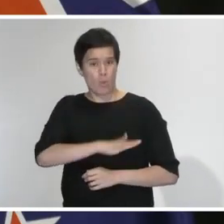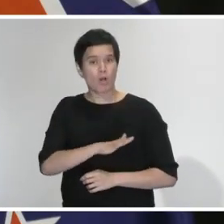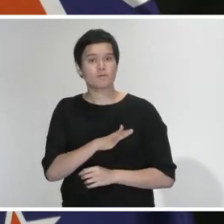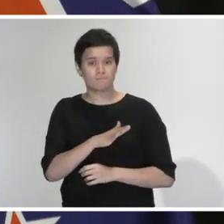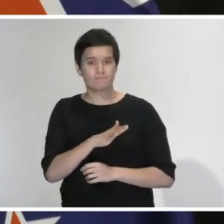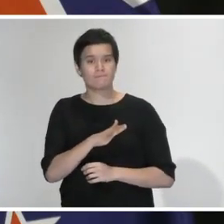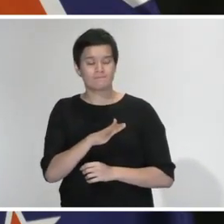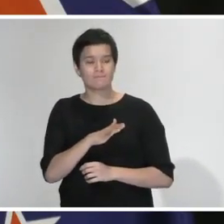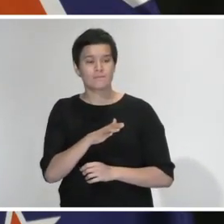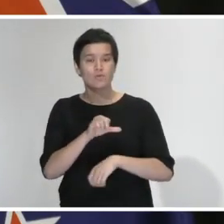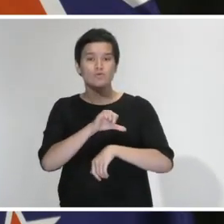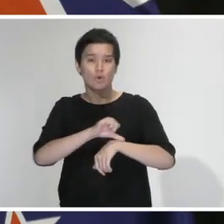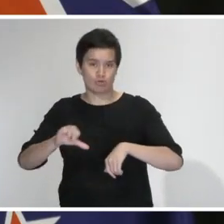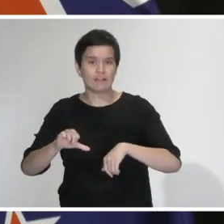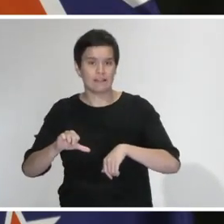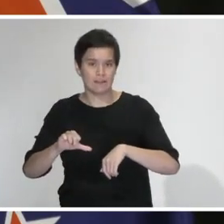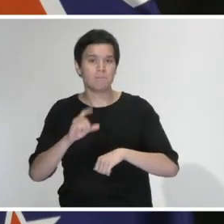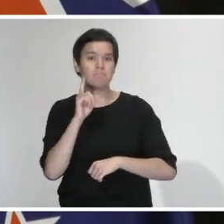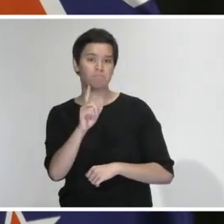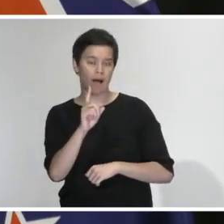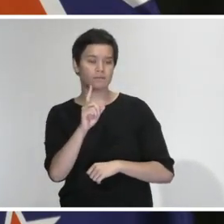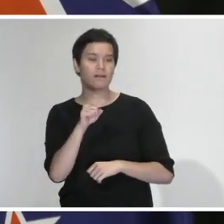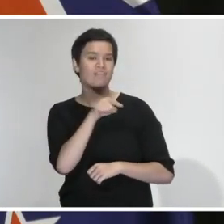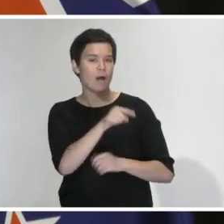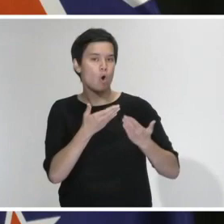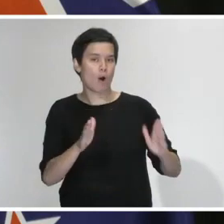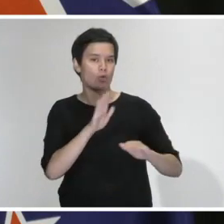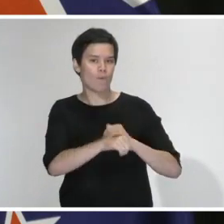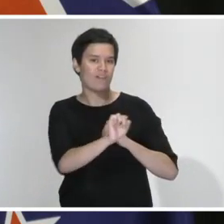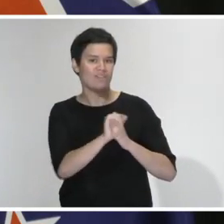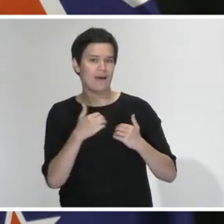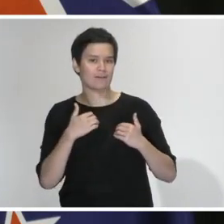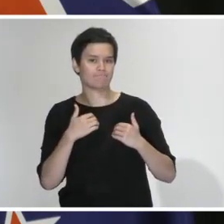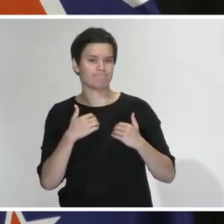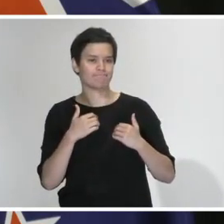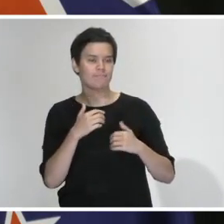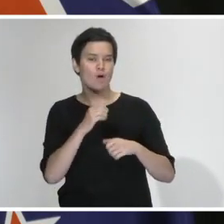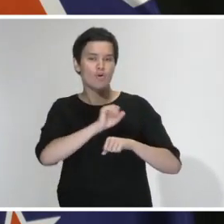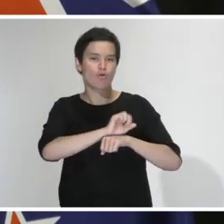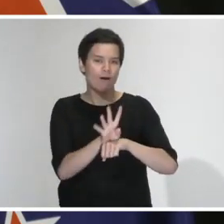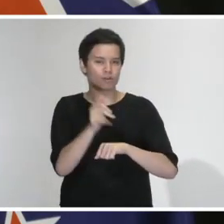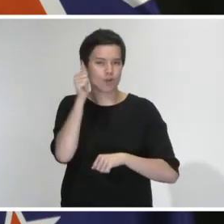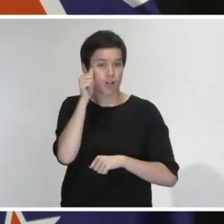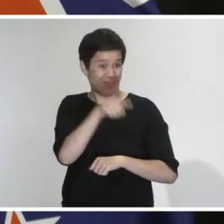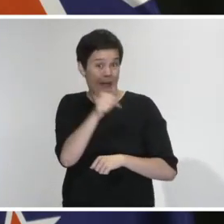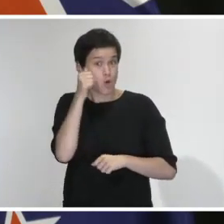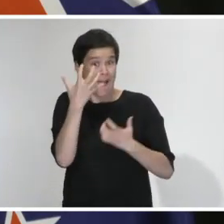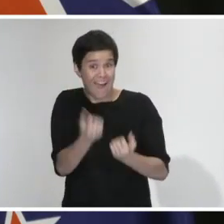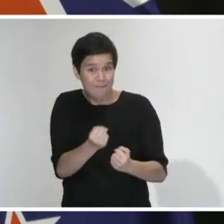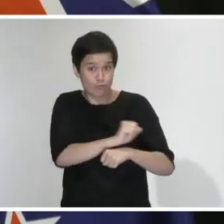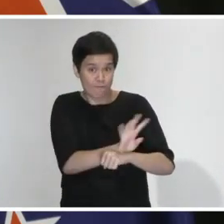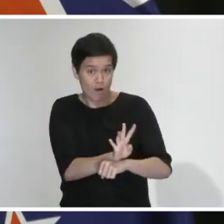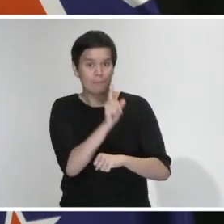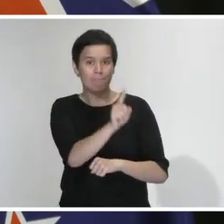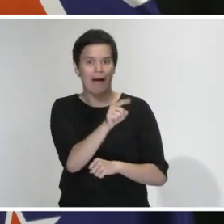not open about their health status. And that puts them at risk and it puts the health staff who are